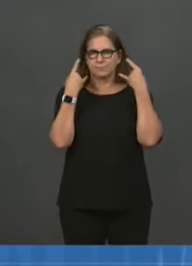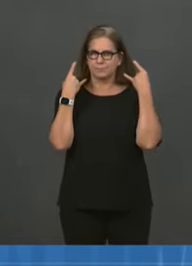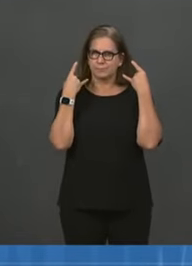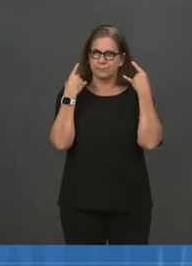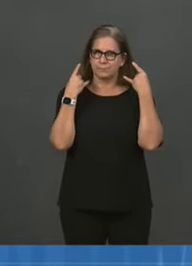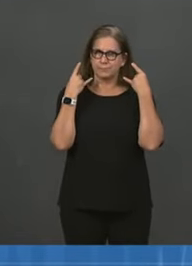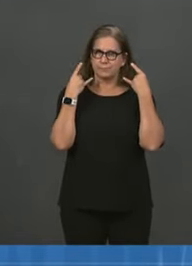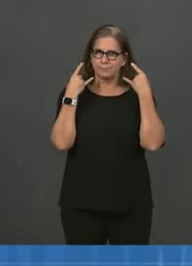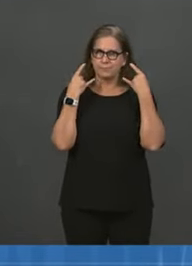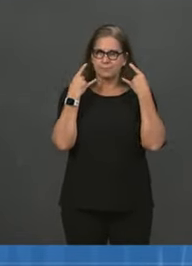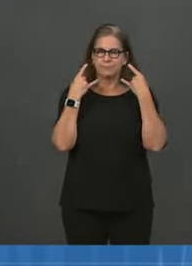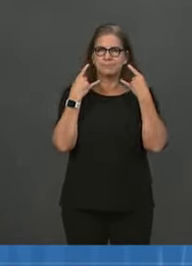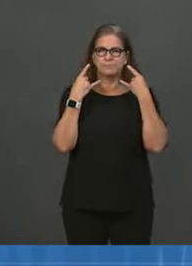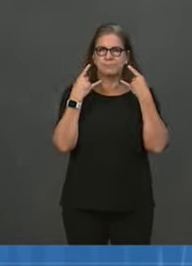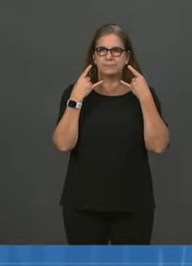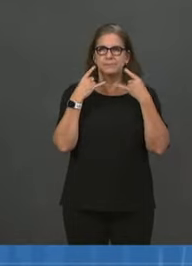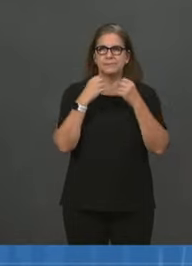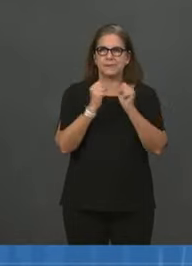The President.